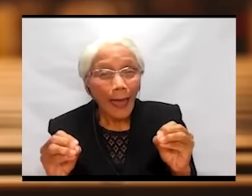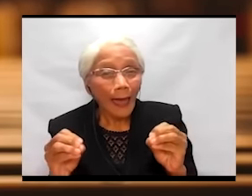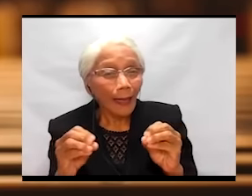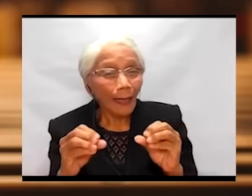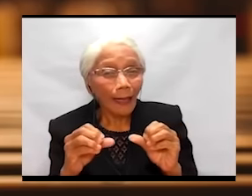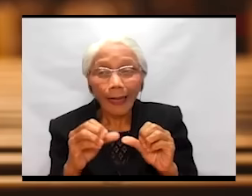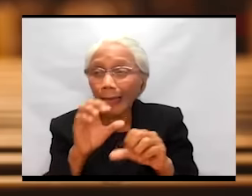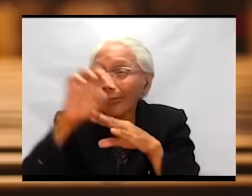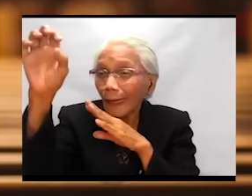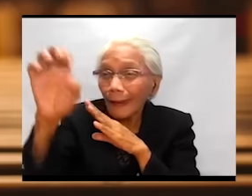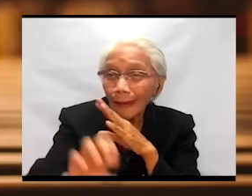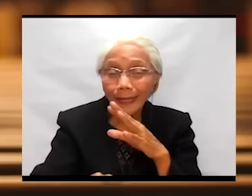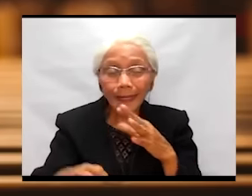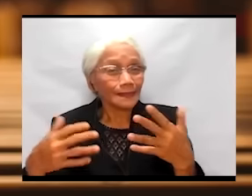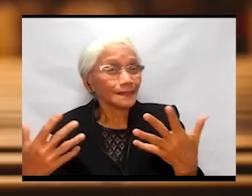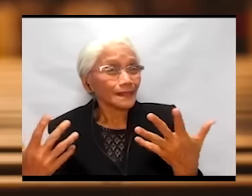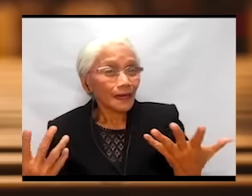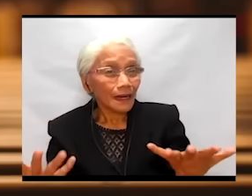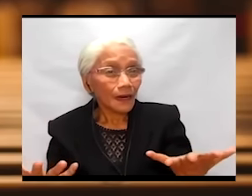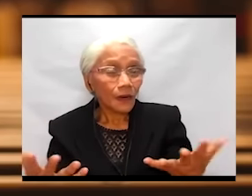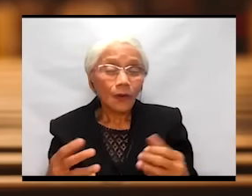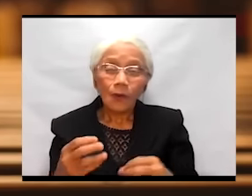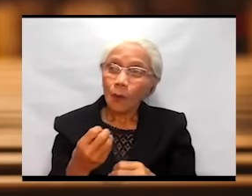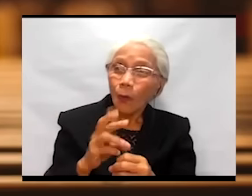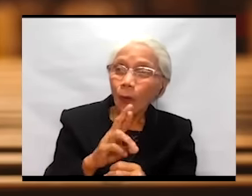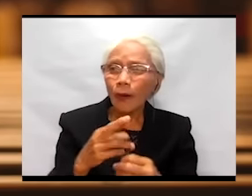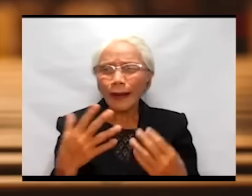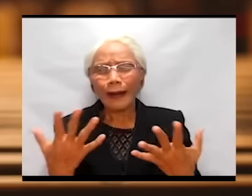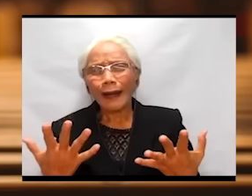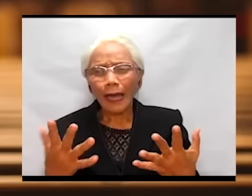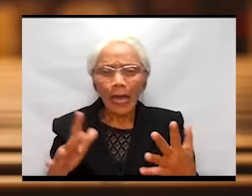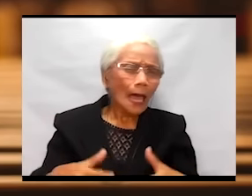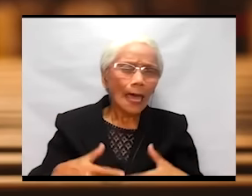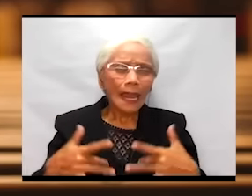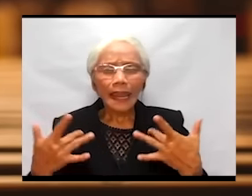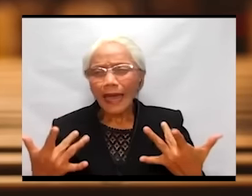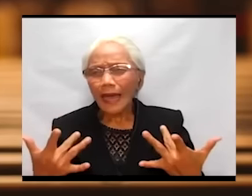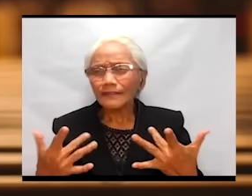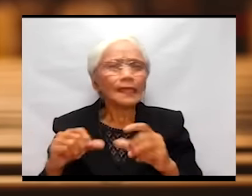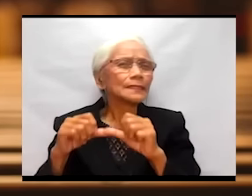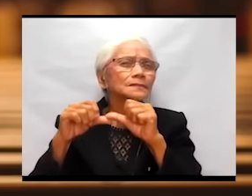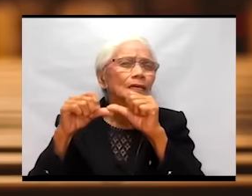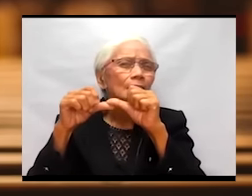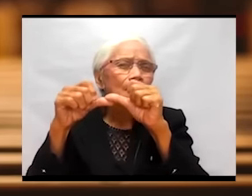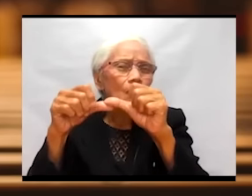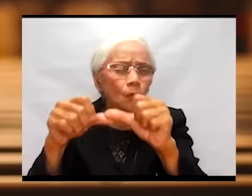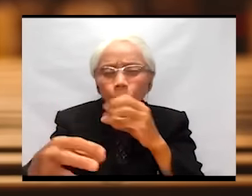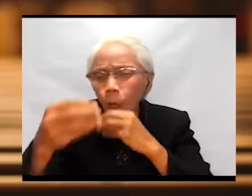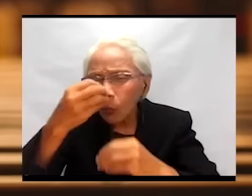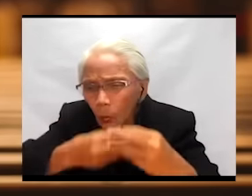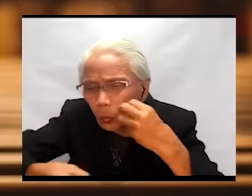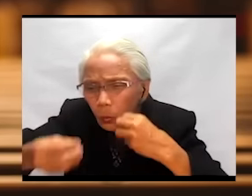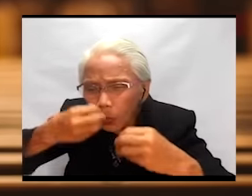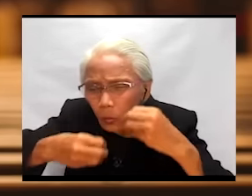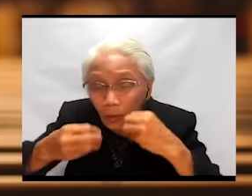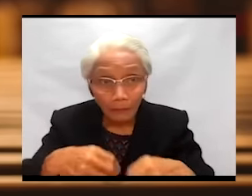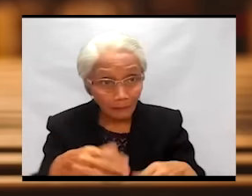or a life that is an endless banquet? Yung ba ang iniisip nilang kalayaan?